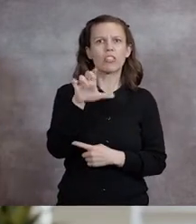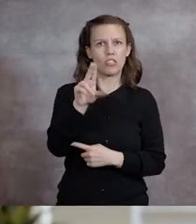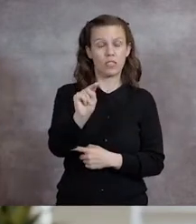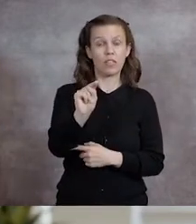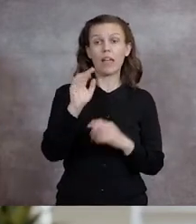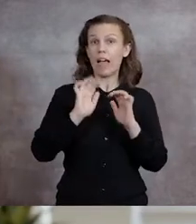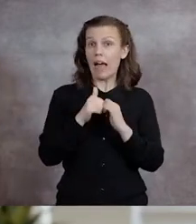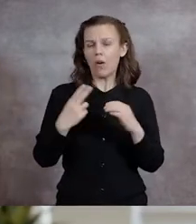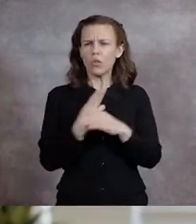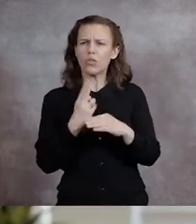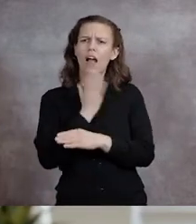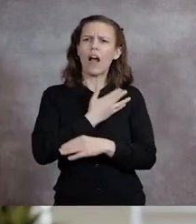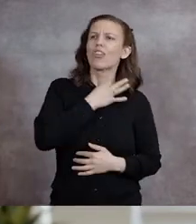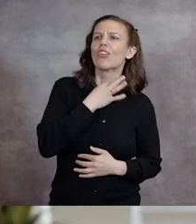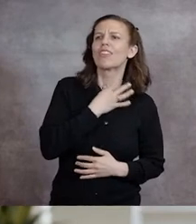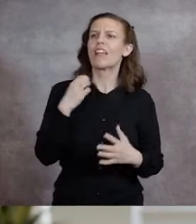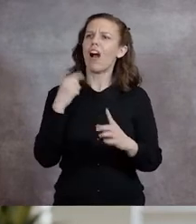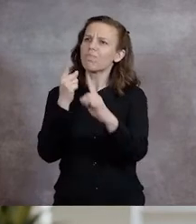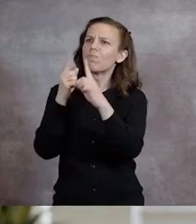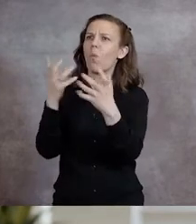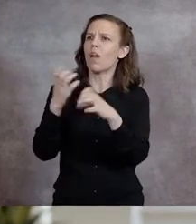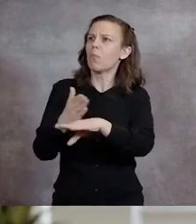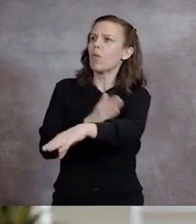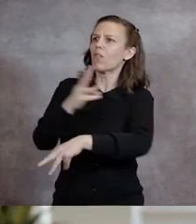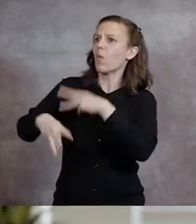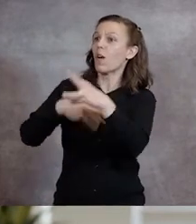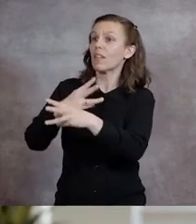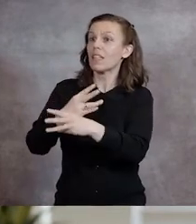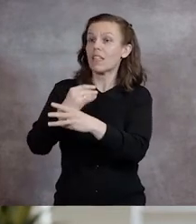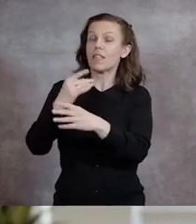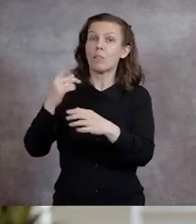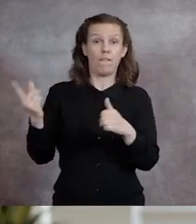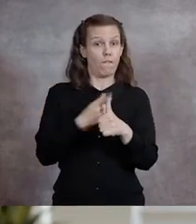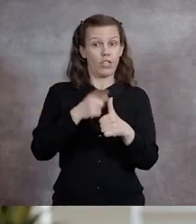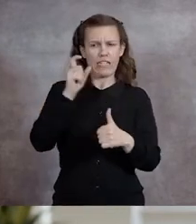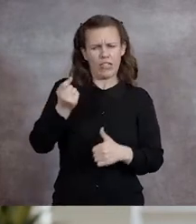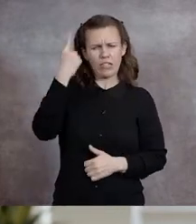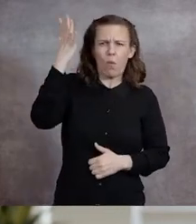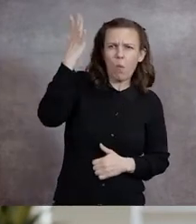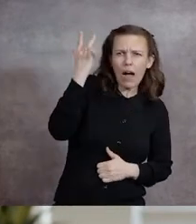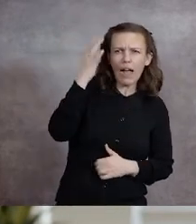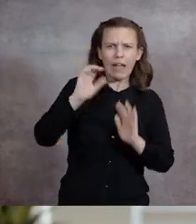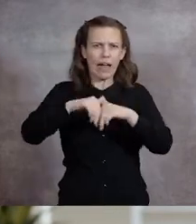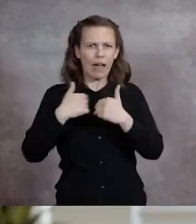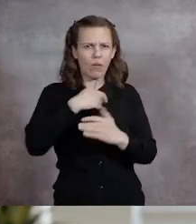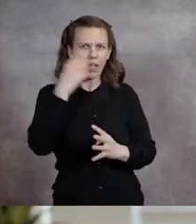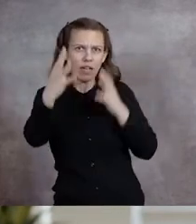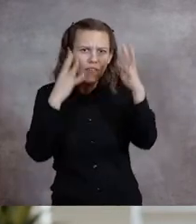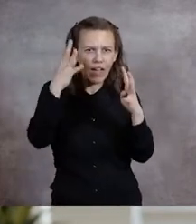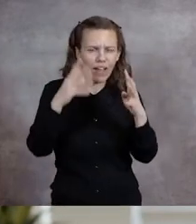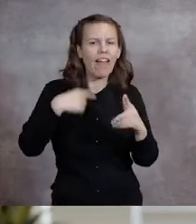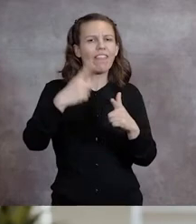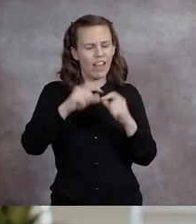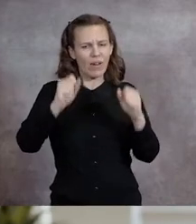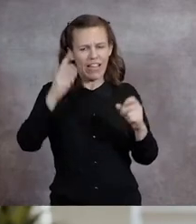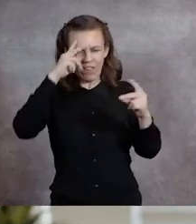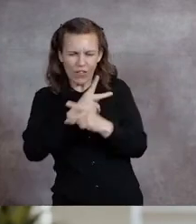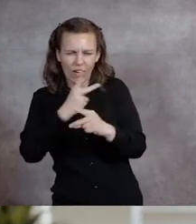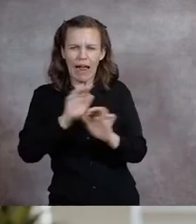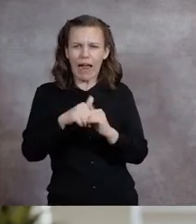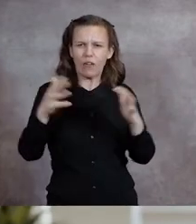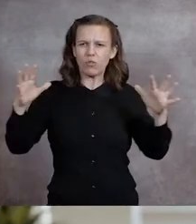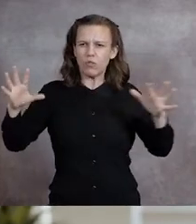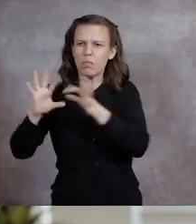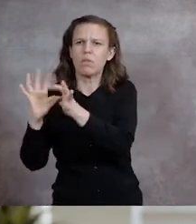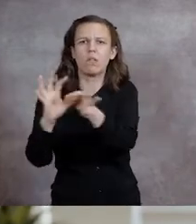improve the world around us by understanding why and how we innovate is the first step in determining how we can help